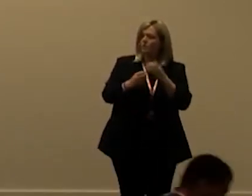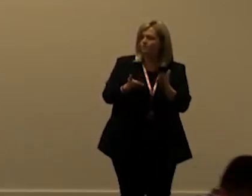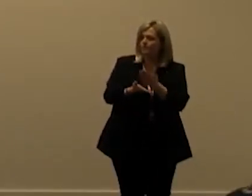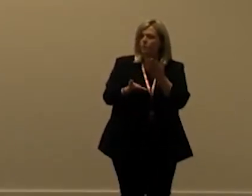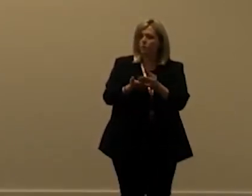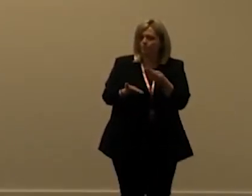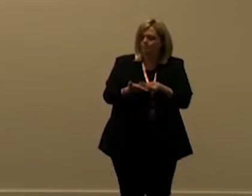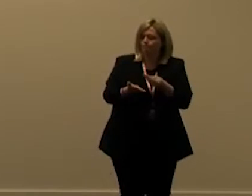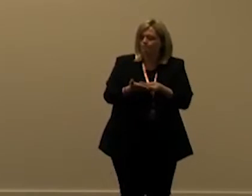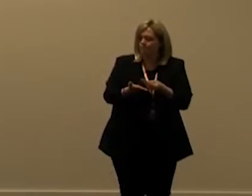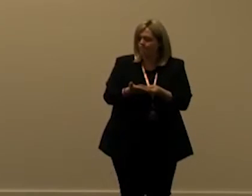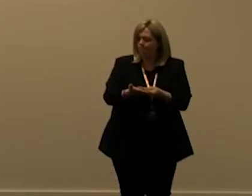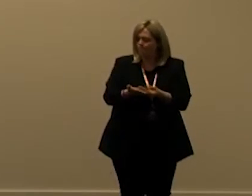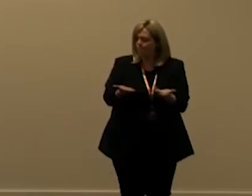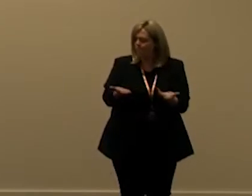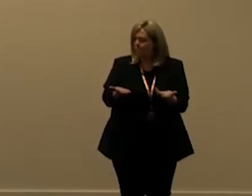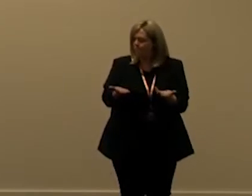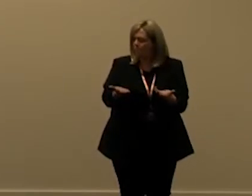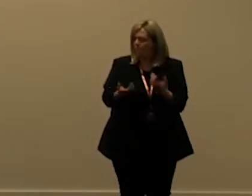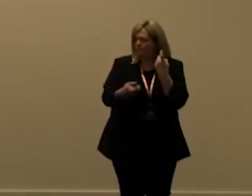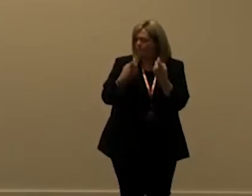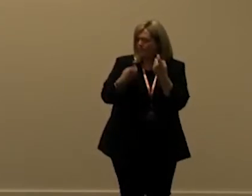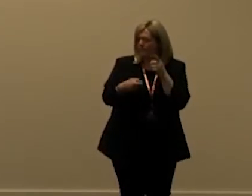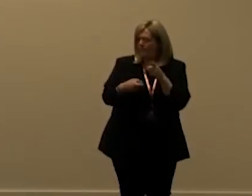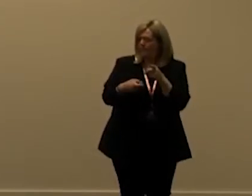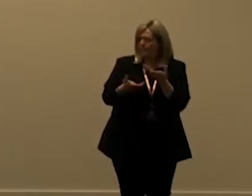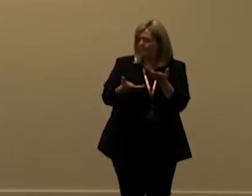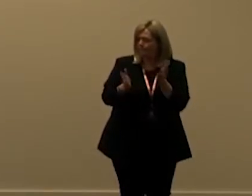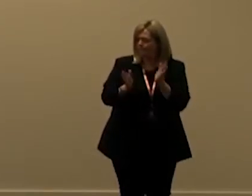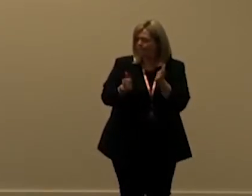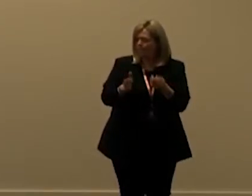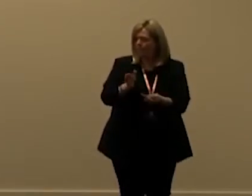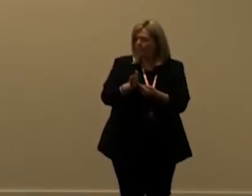cost for this so that's what something you have to take take into consideration